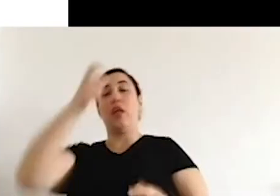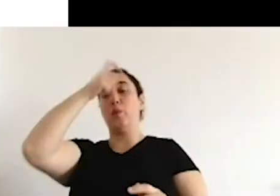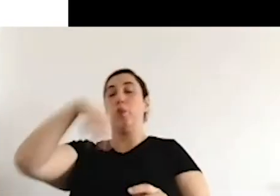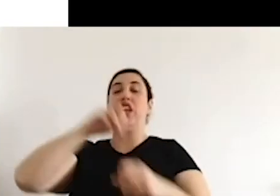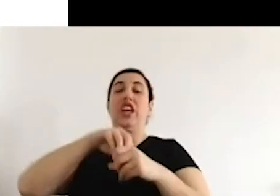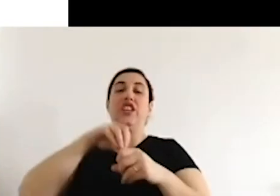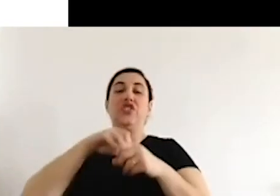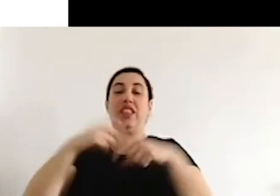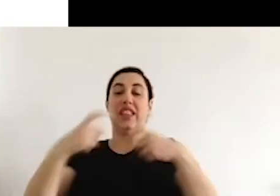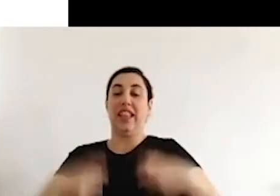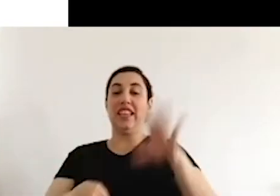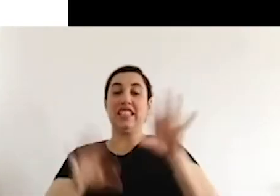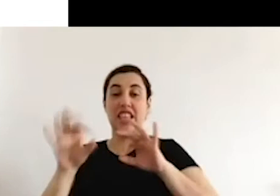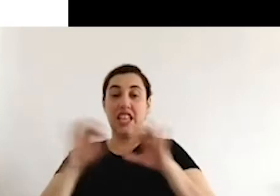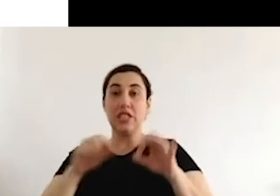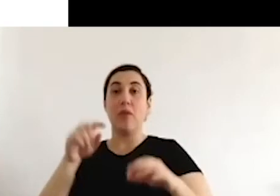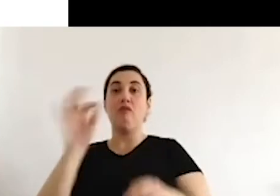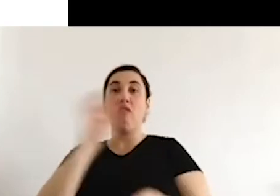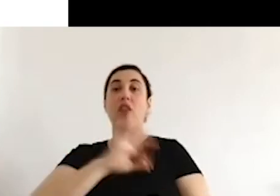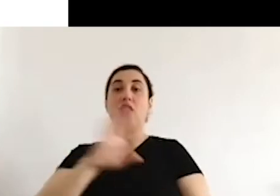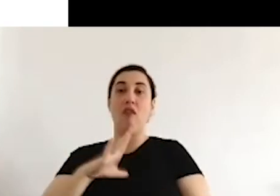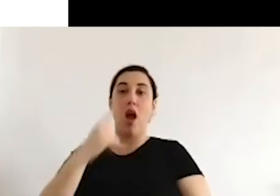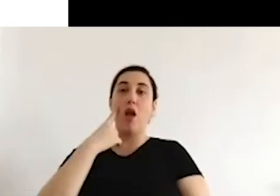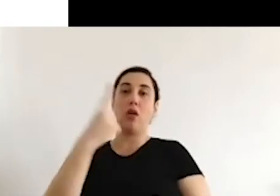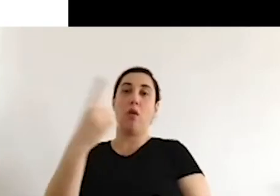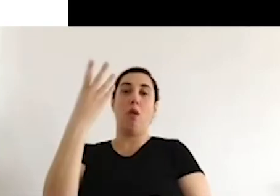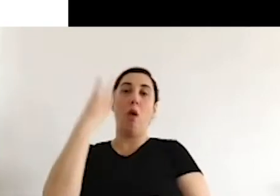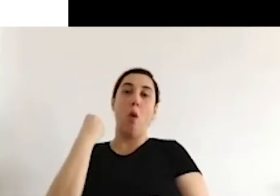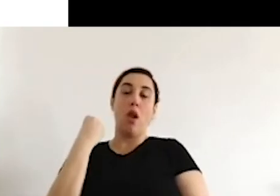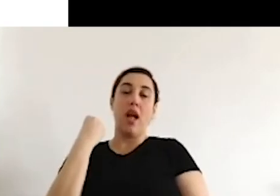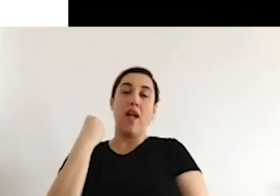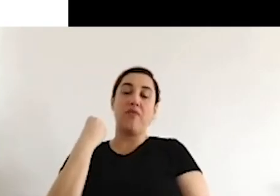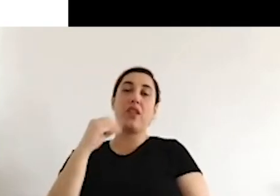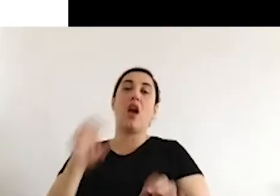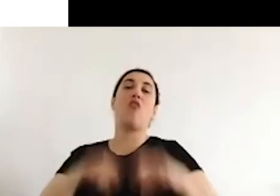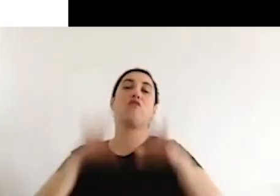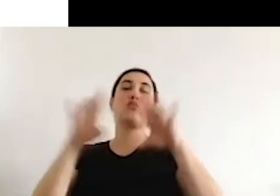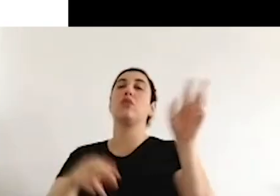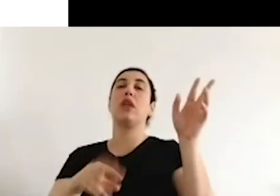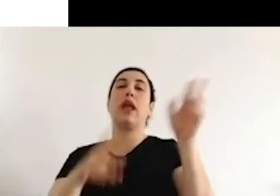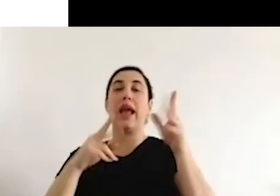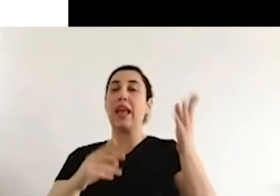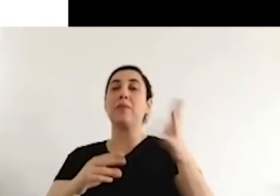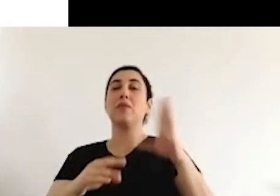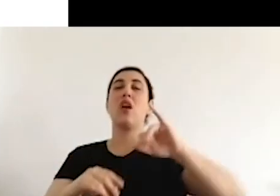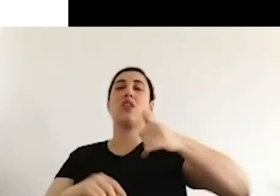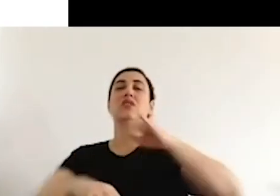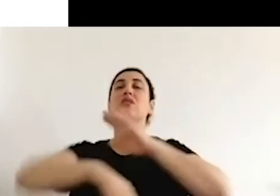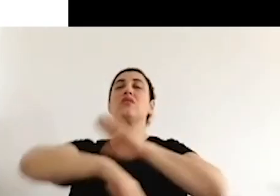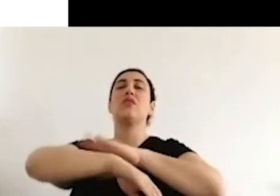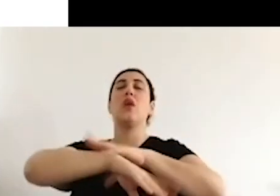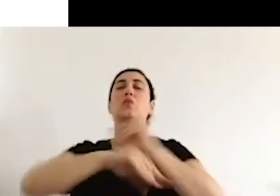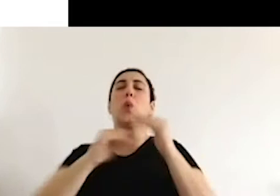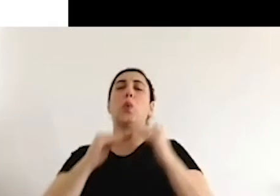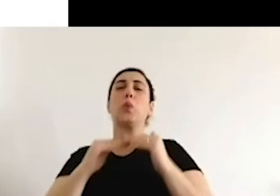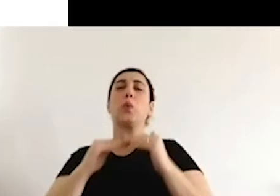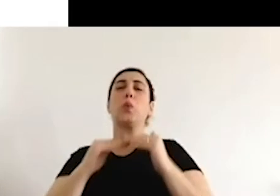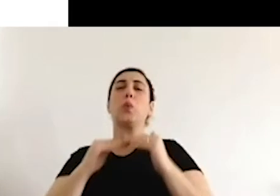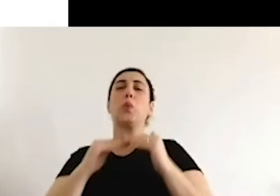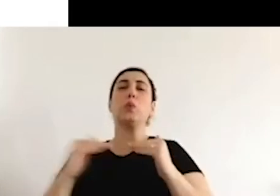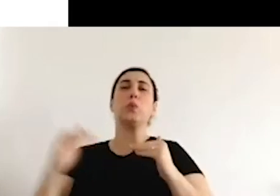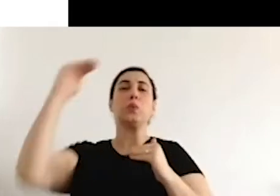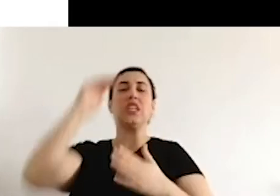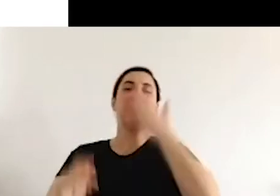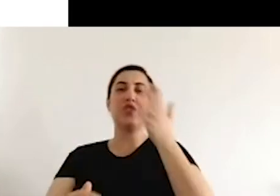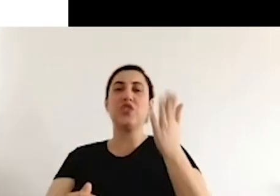local elections in Turkey and the elections in the US once again prove that the elections are important.